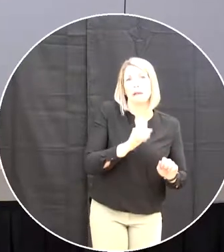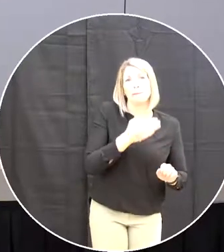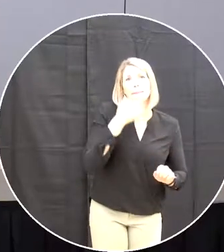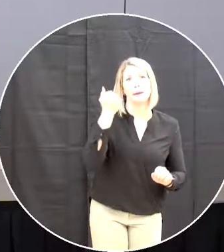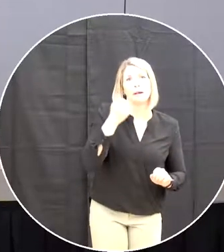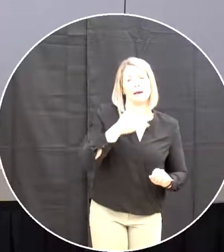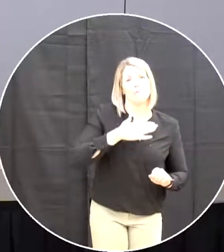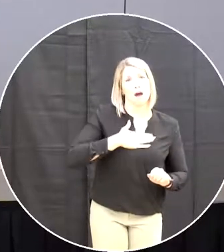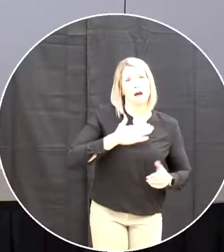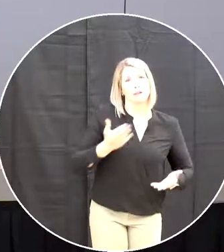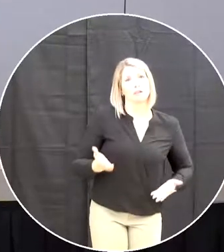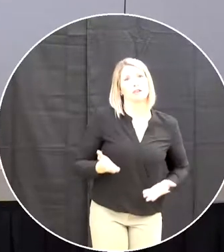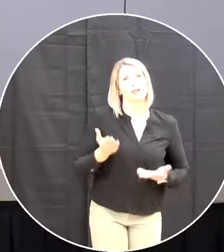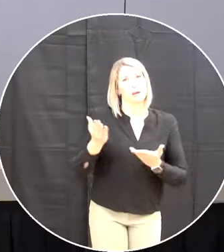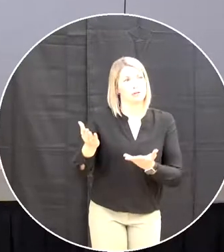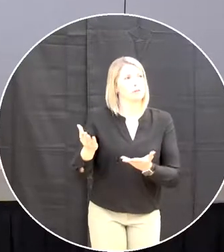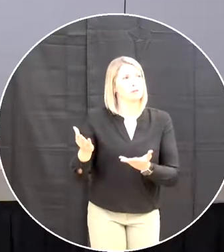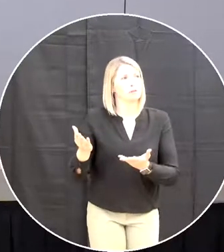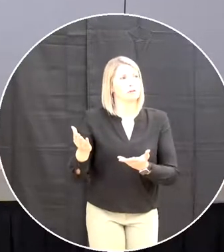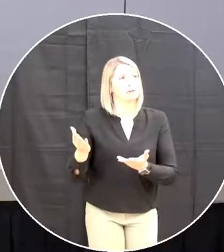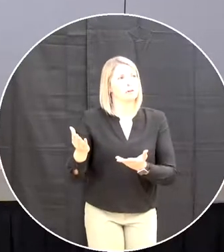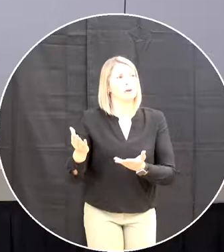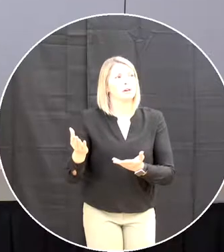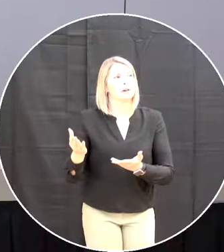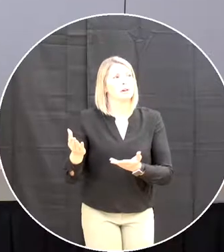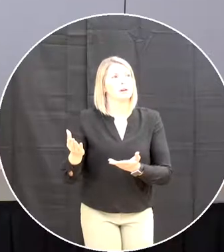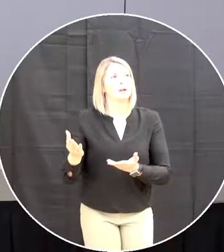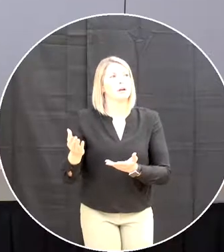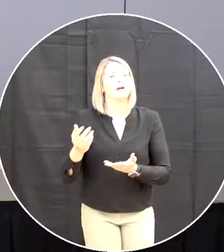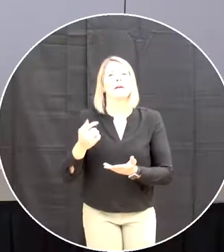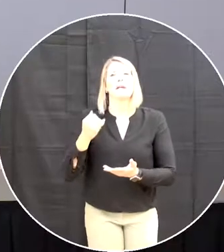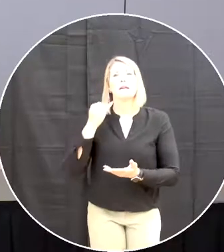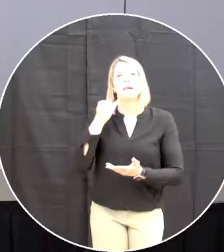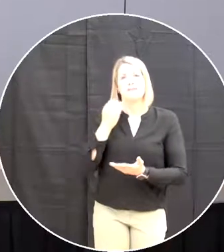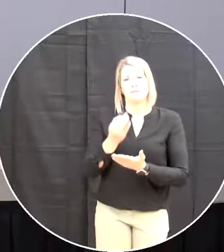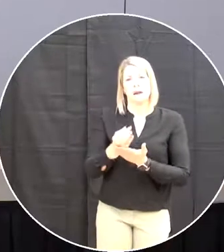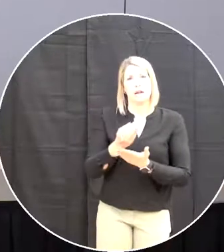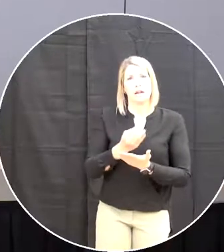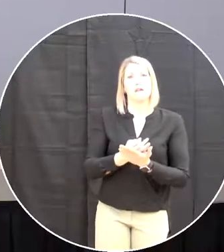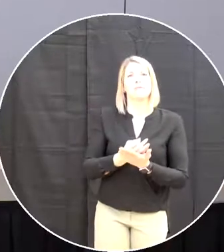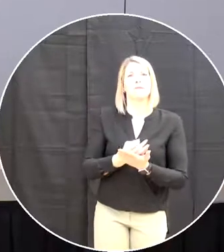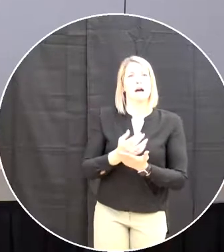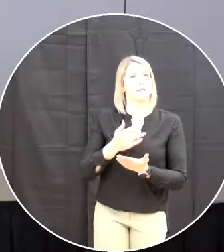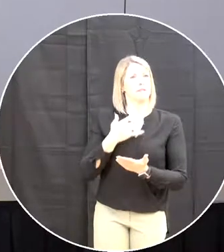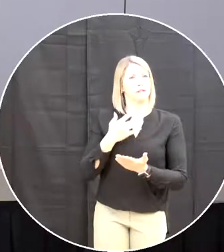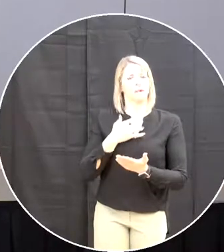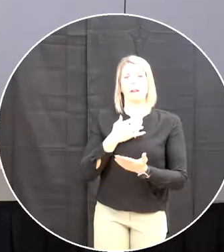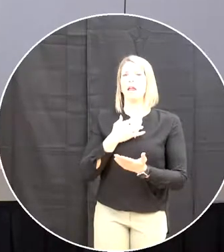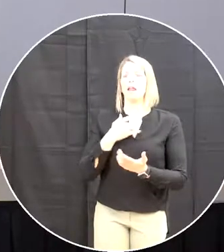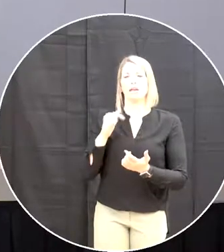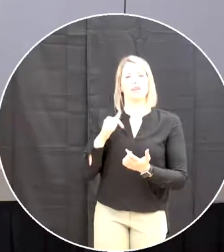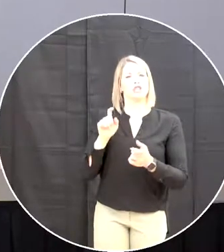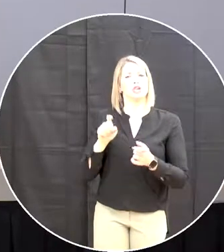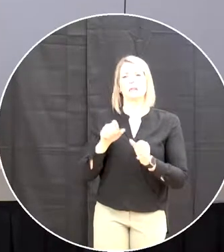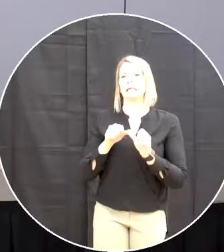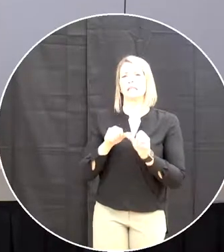as the uh finance and operations committee recommendations go we stay with the status quo thank you thank you mr lee